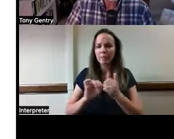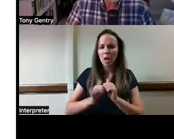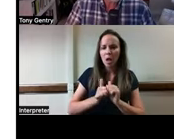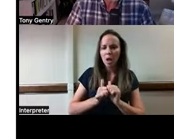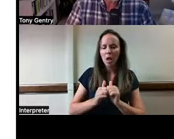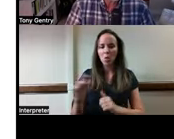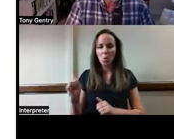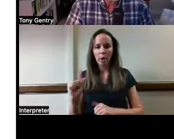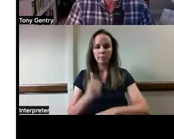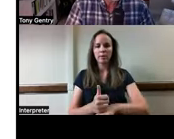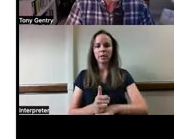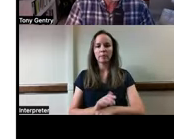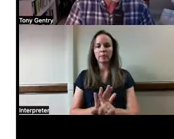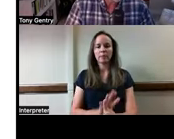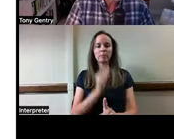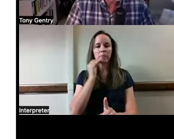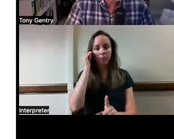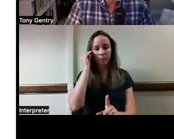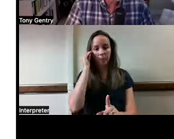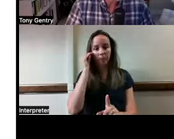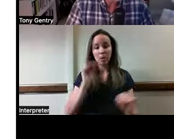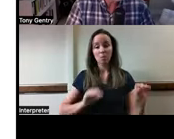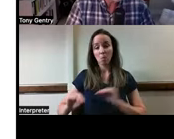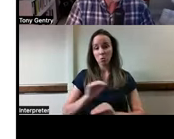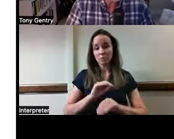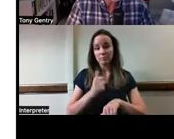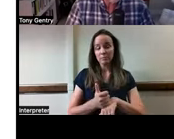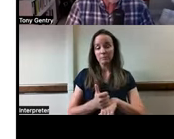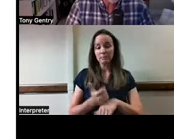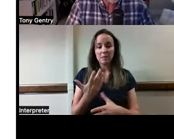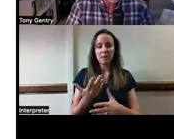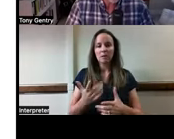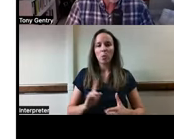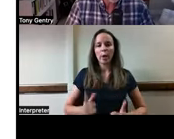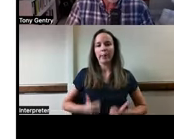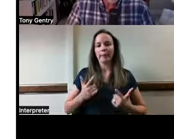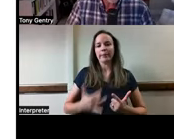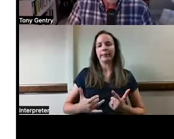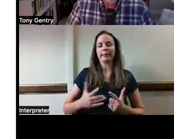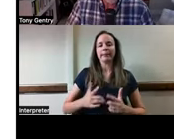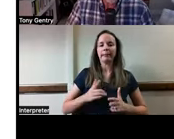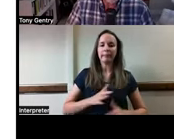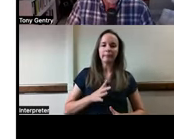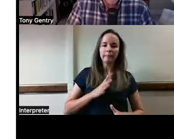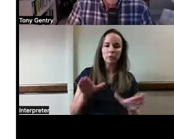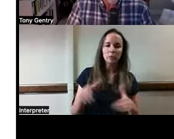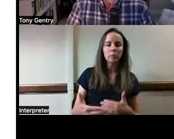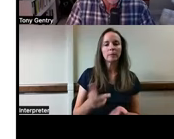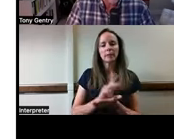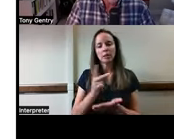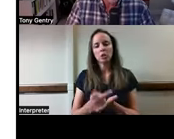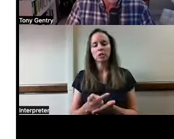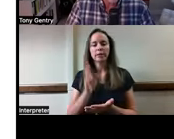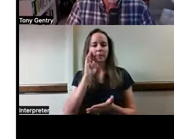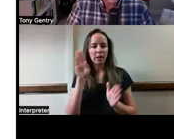home you'd want to set these kinds of things up. Motion sensors might be set up in the living spaces. There's a picture here showing two motion sensors